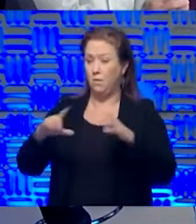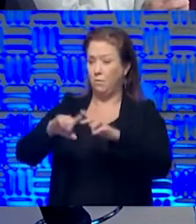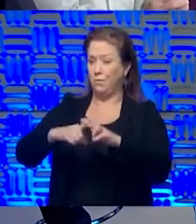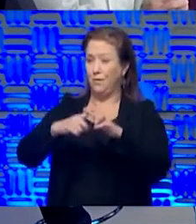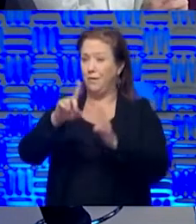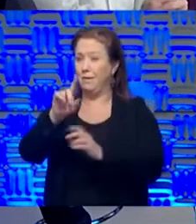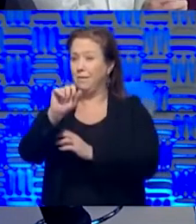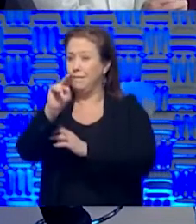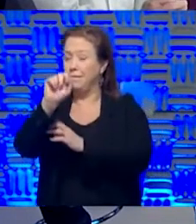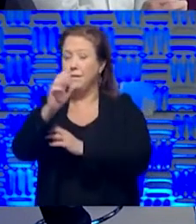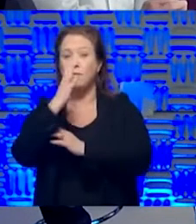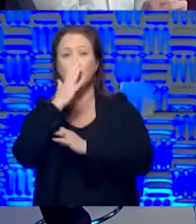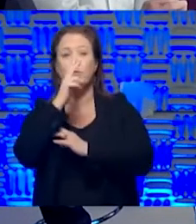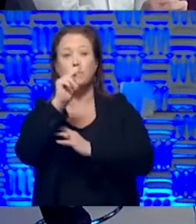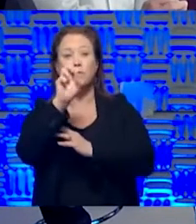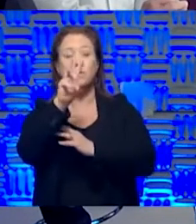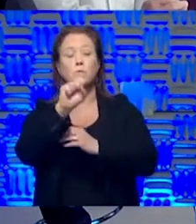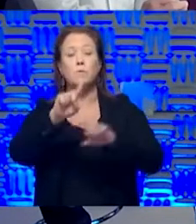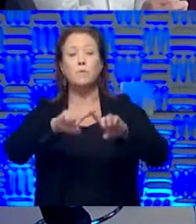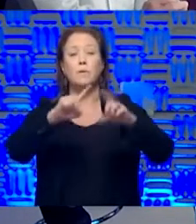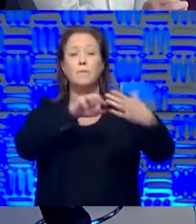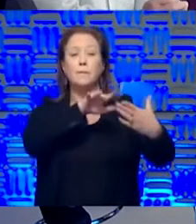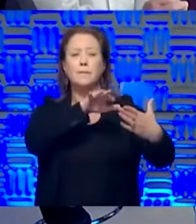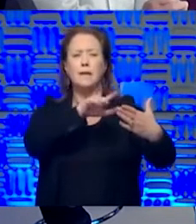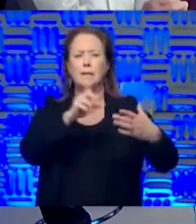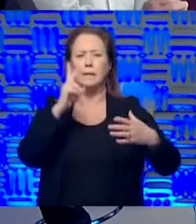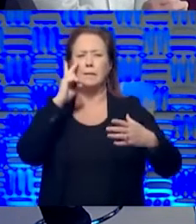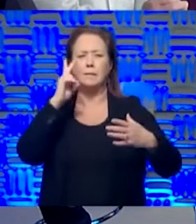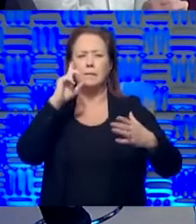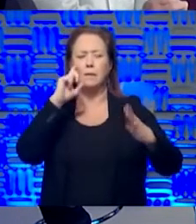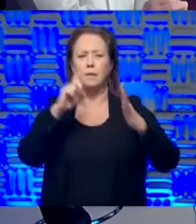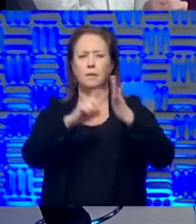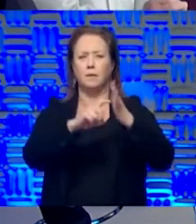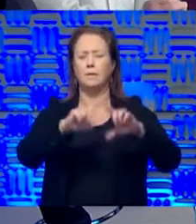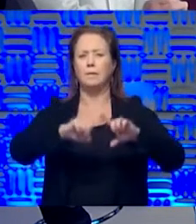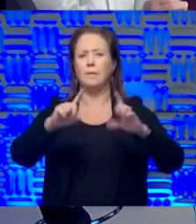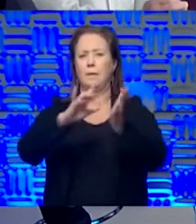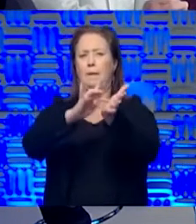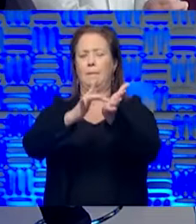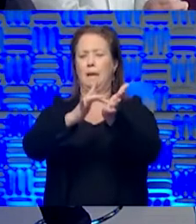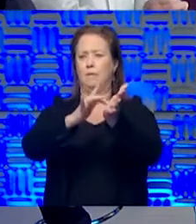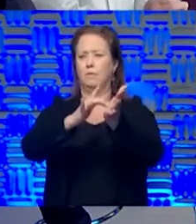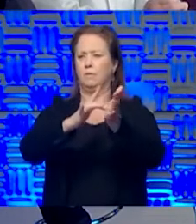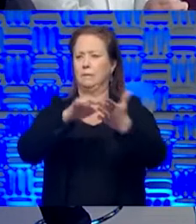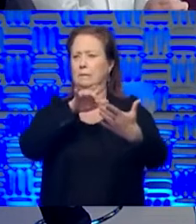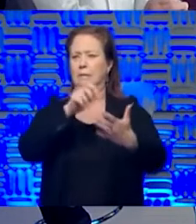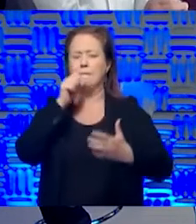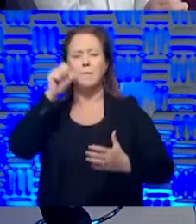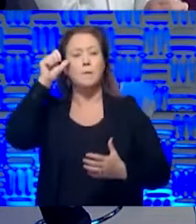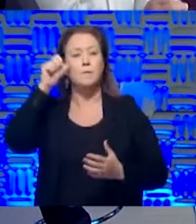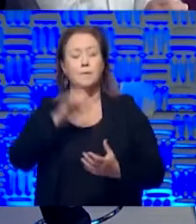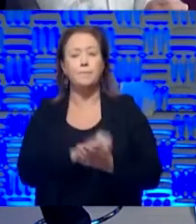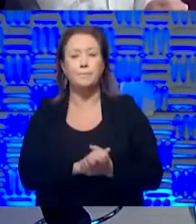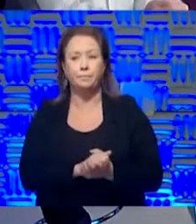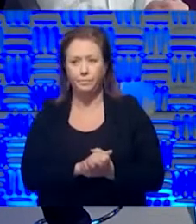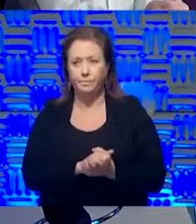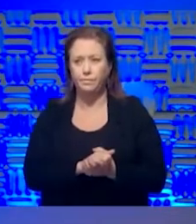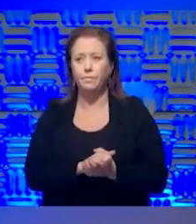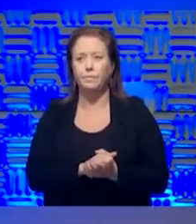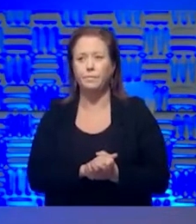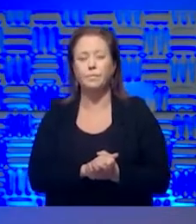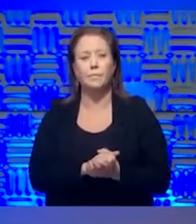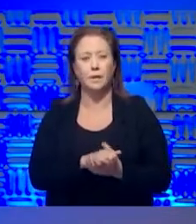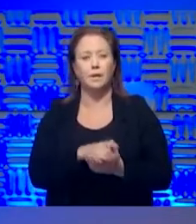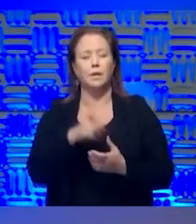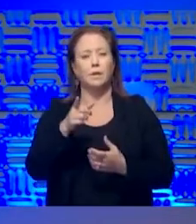Dana some good news from different trials. Um, I think there was one yesterday about remdesivir that, that, that came out. Thoughts about those. Yeah, I think that, um,